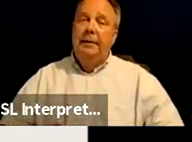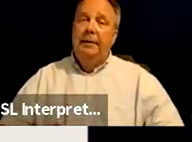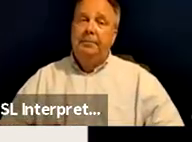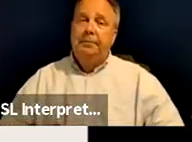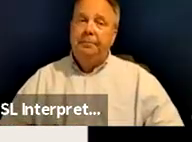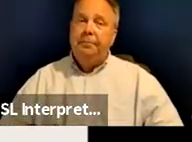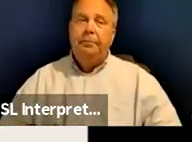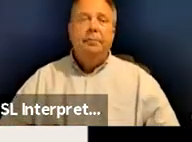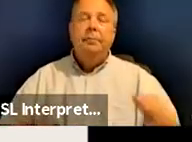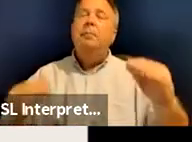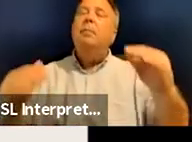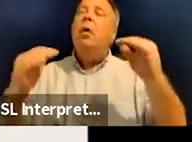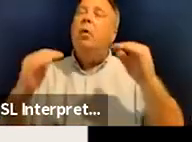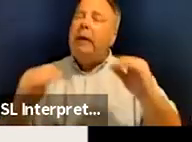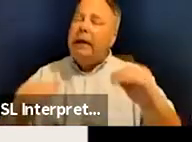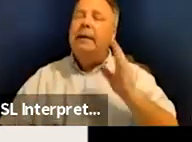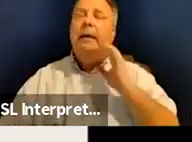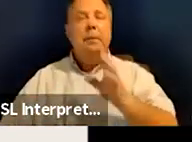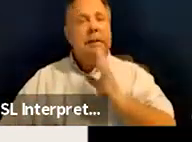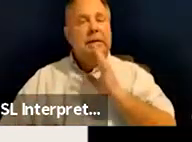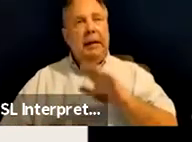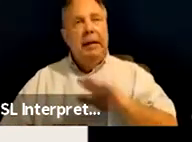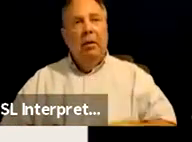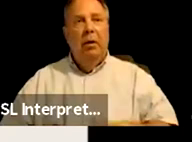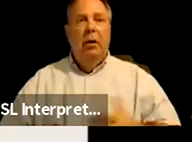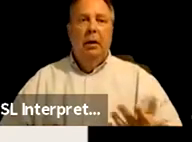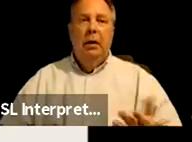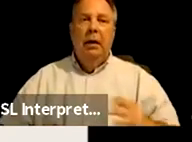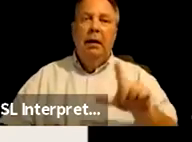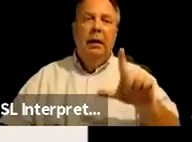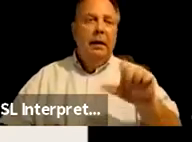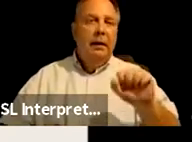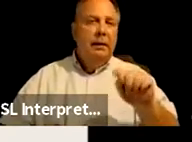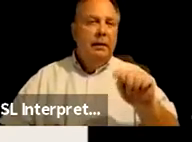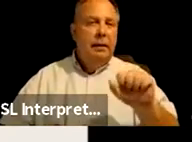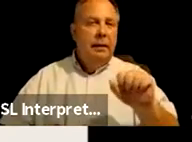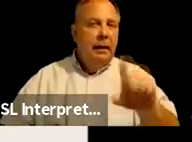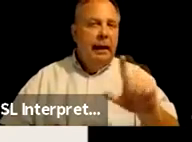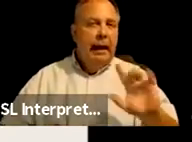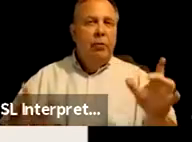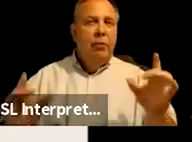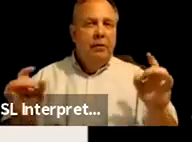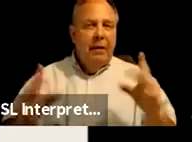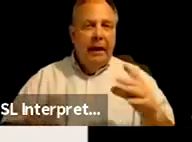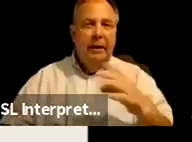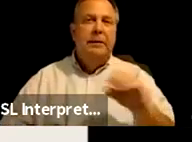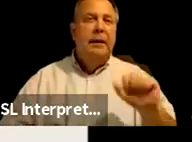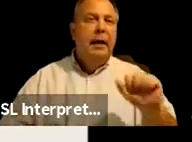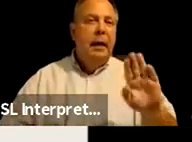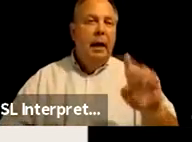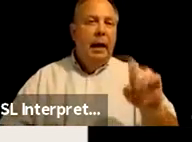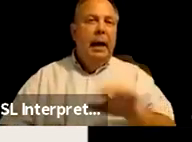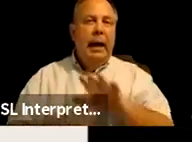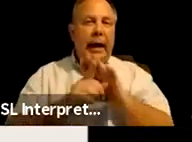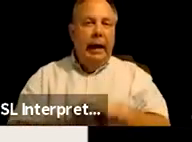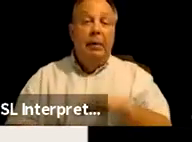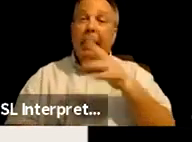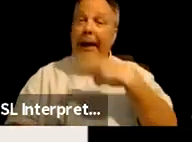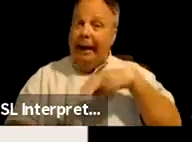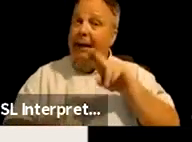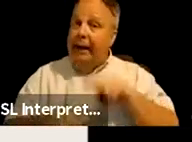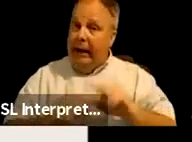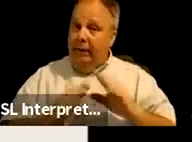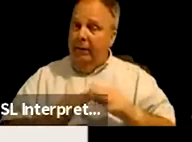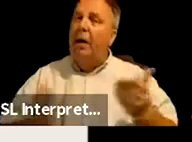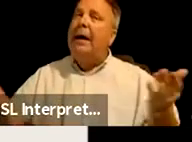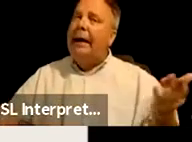So the next thing I'm going to speak on is lateral violence and ableism in native community. And here, I'm going to